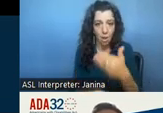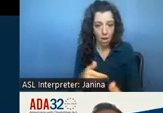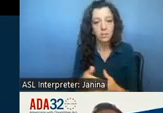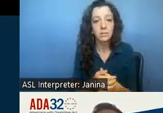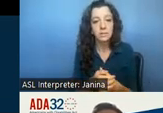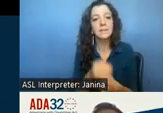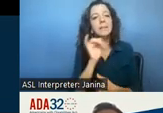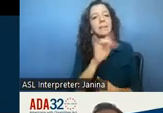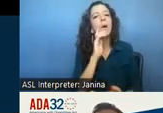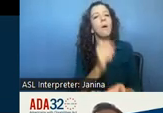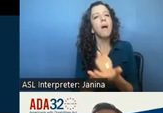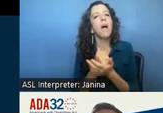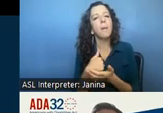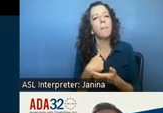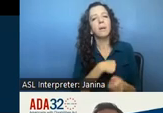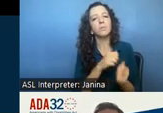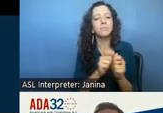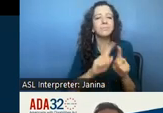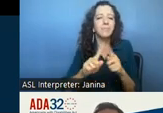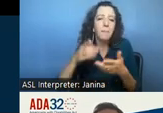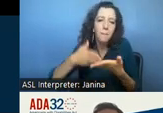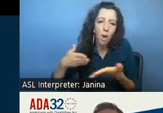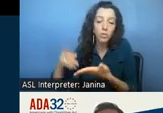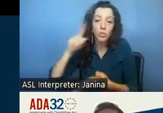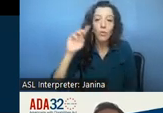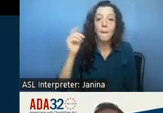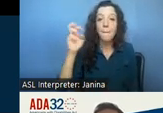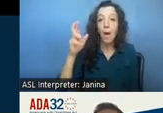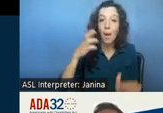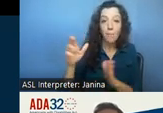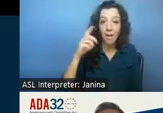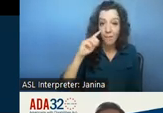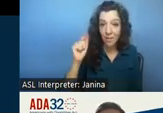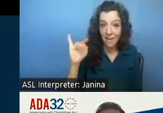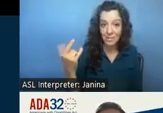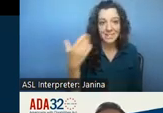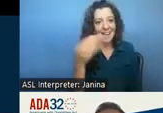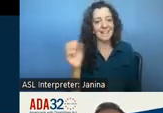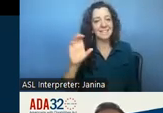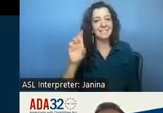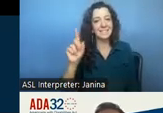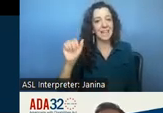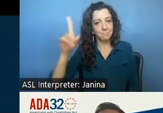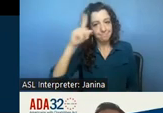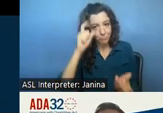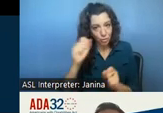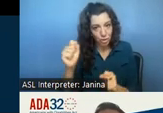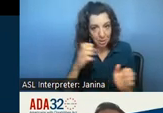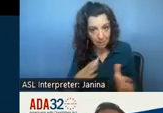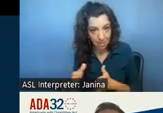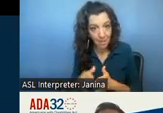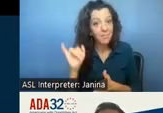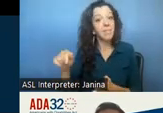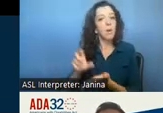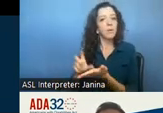various components of the master plan for aging as well as cda's strategic plan these initiatives were funded in the 2021-22